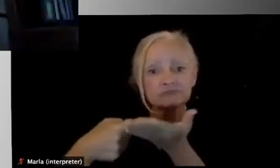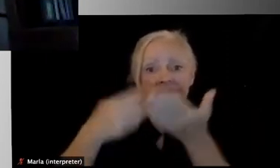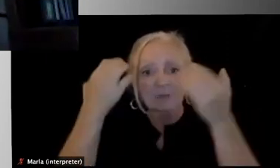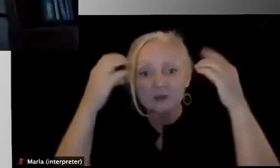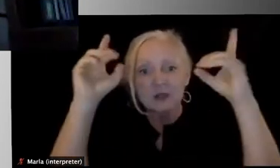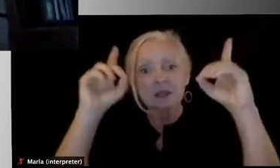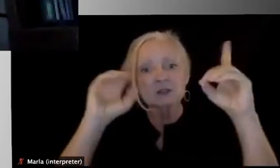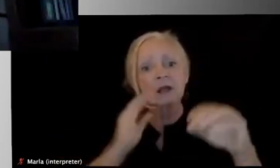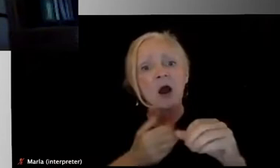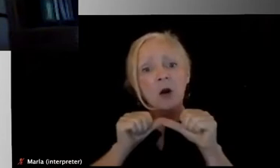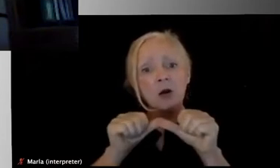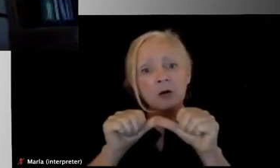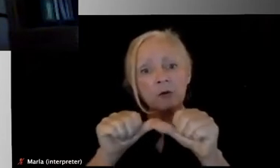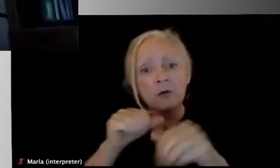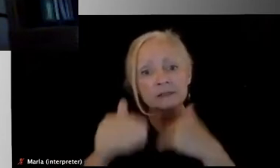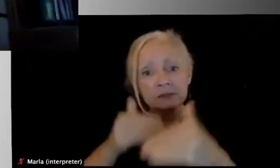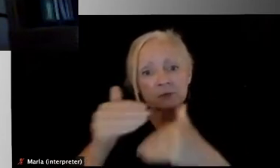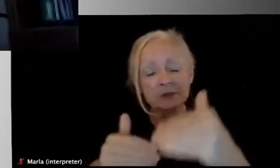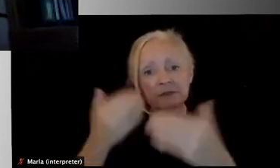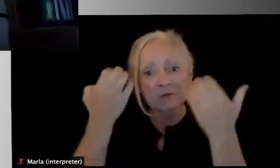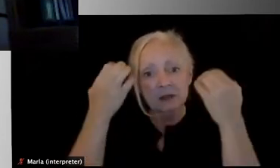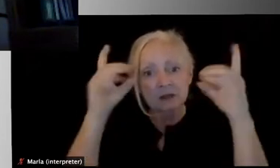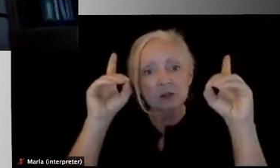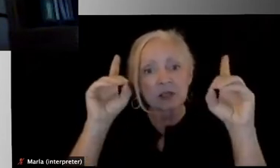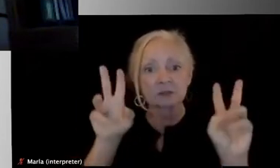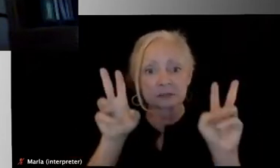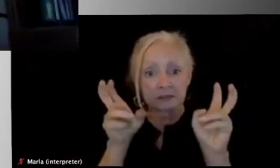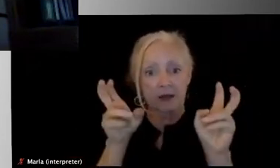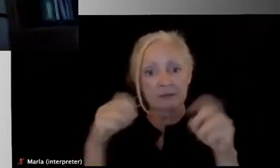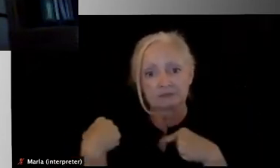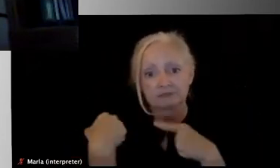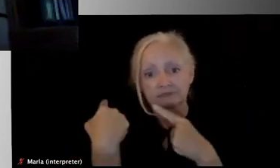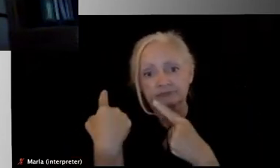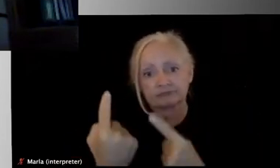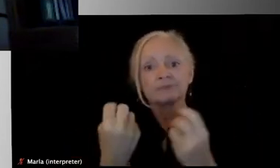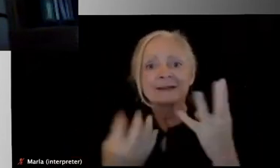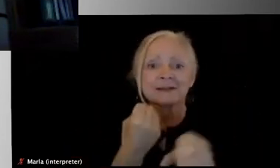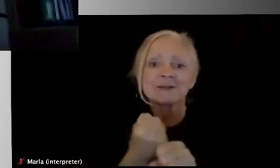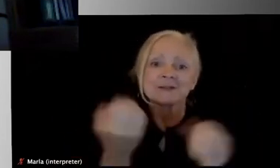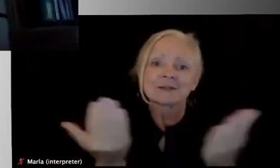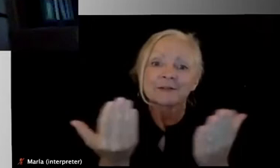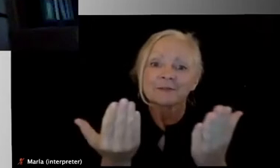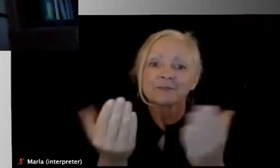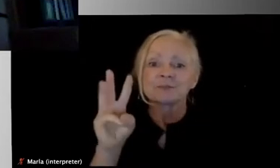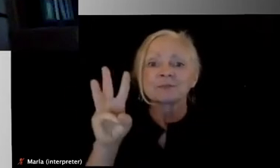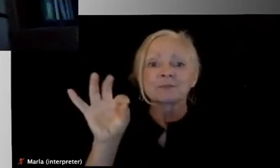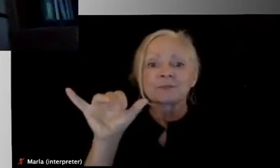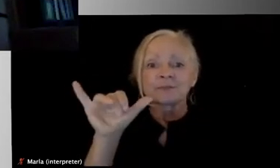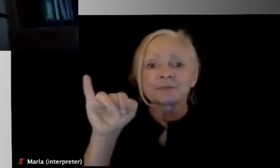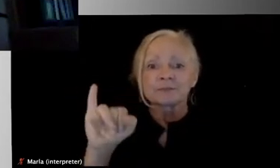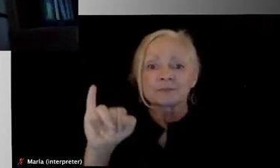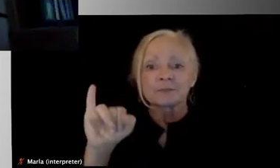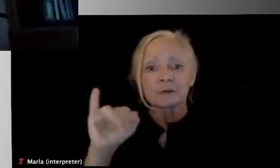our ongoing series about education topics that we've been holding here for years at WFYI. And before we get started, I just